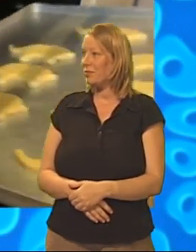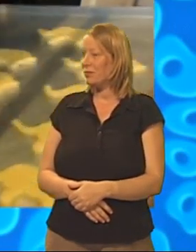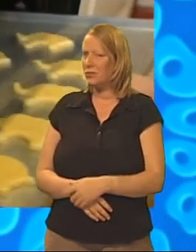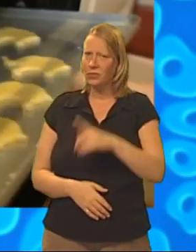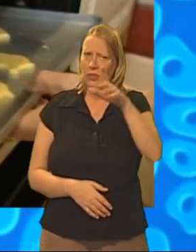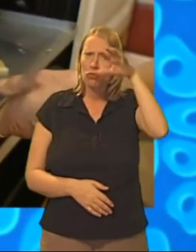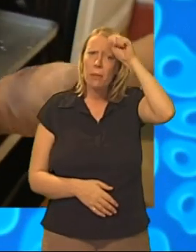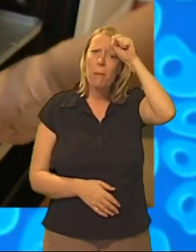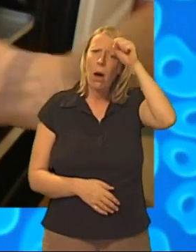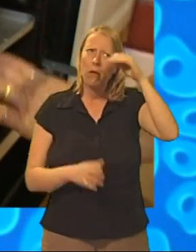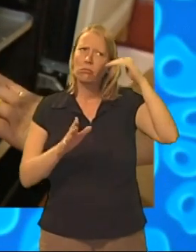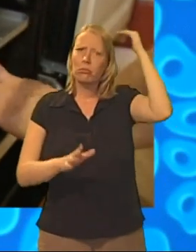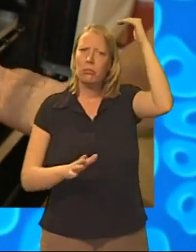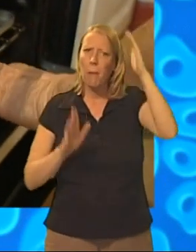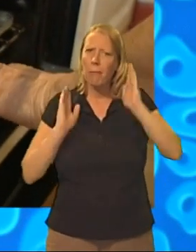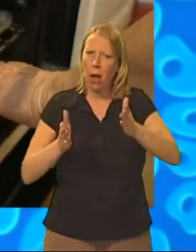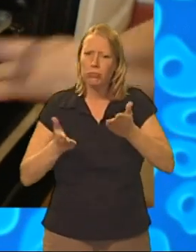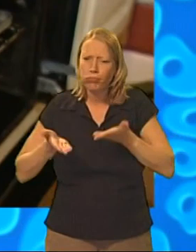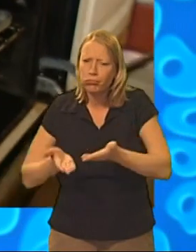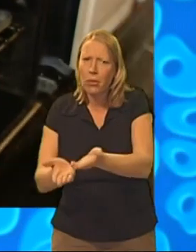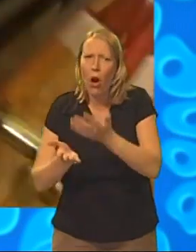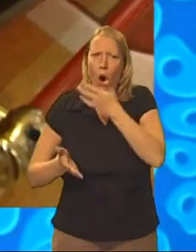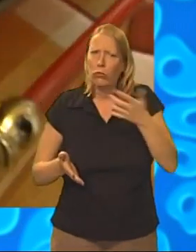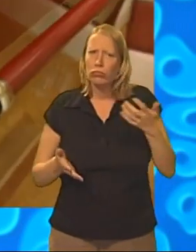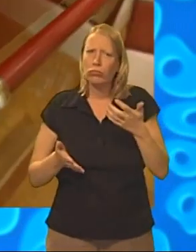Remember that a grown up helper has to put them in the oven.